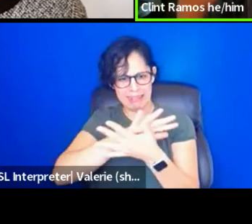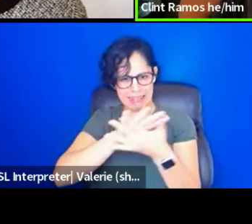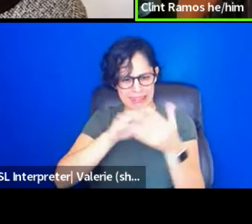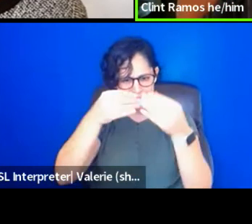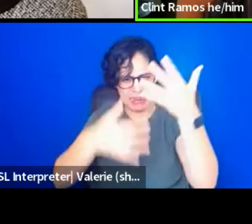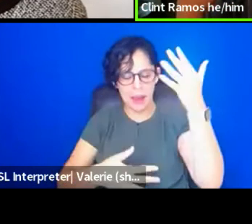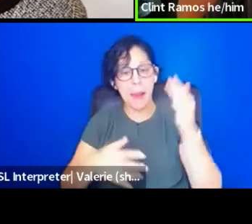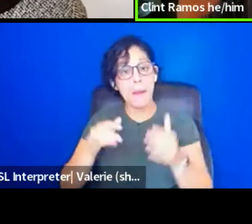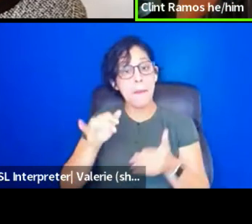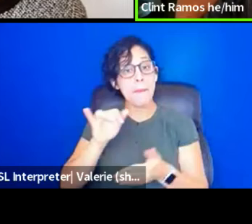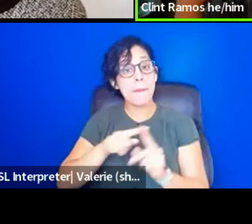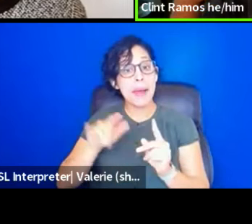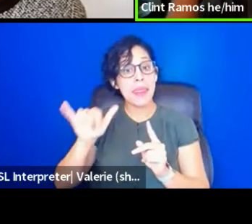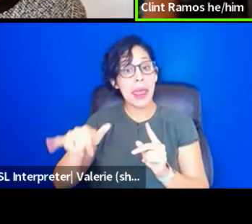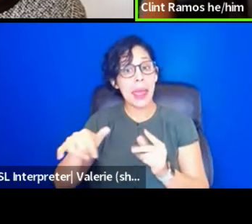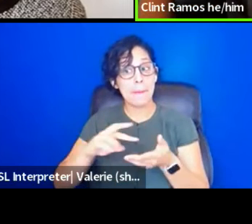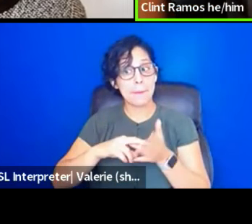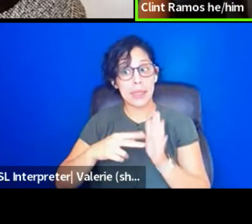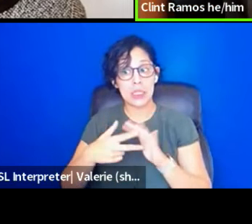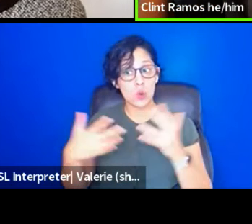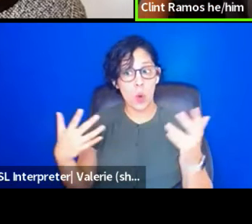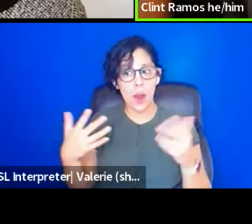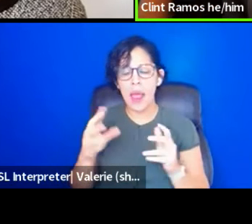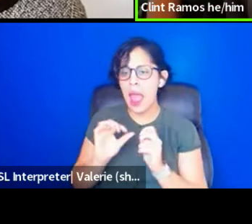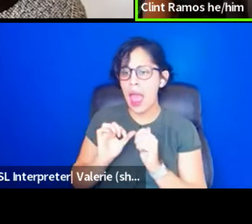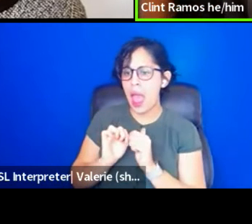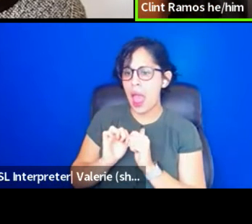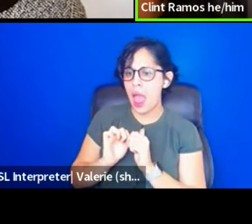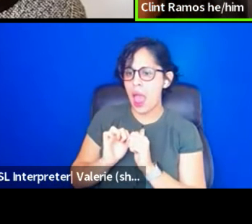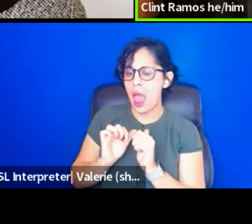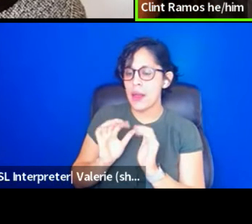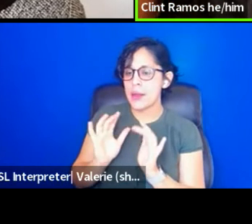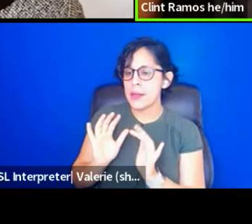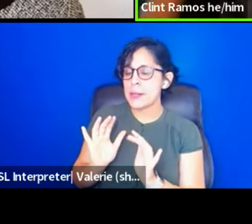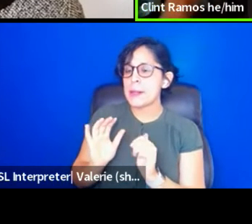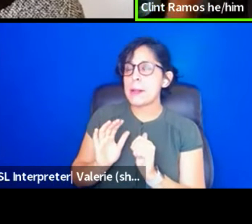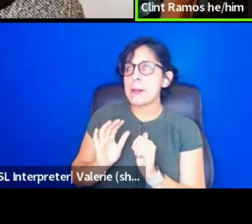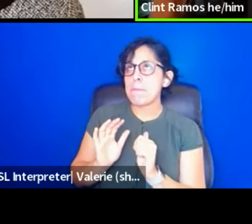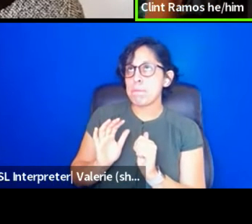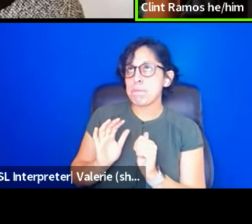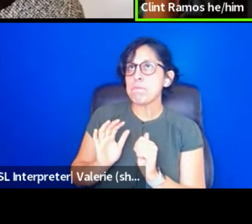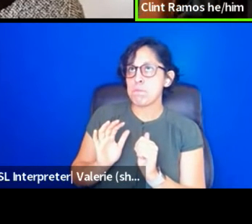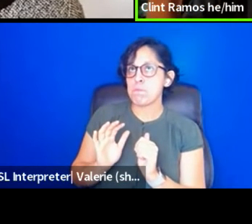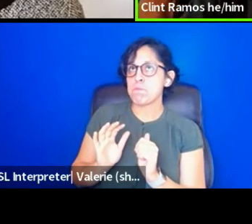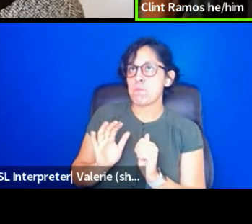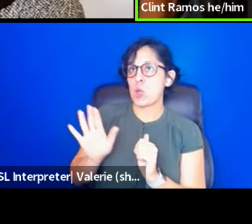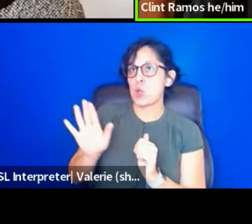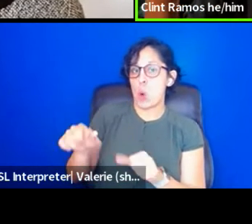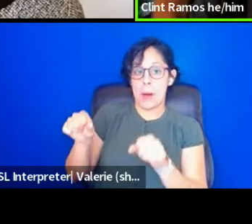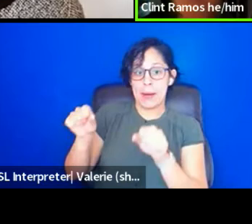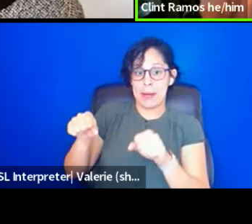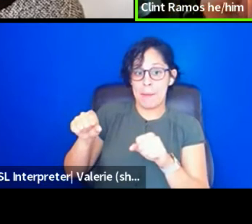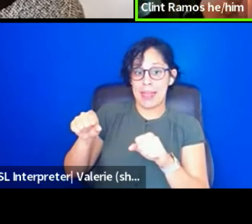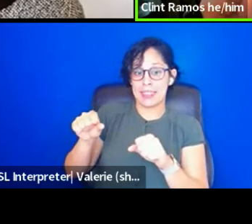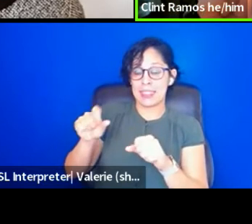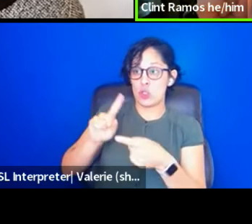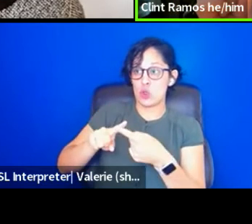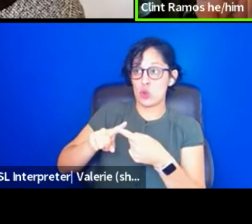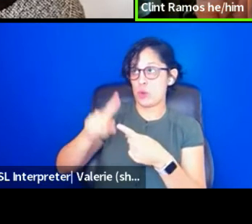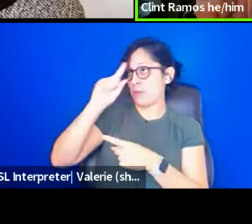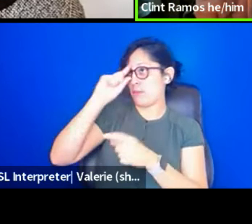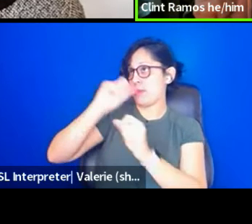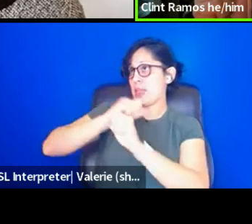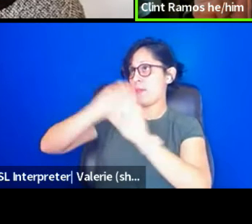me means that the way you're, the, the capacity you have to imagine your future is actually very